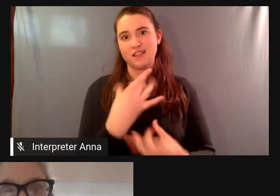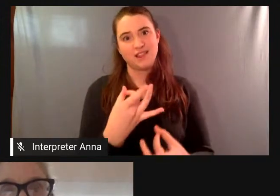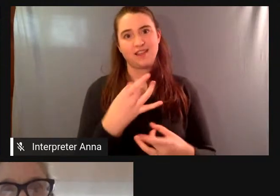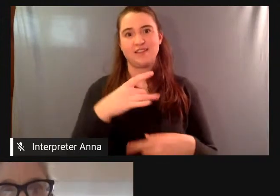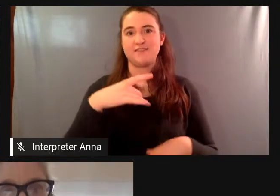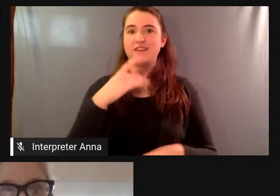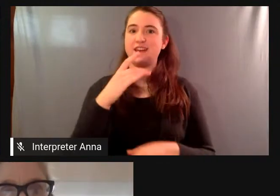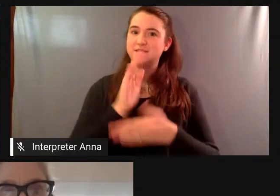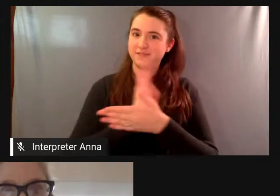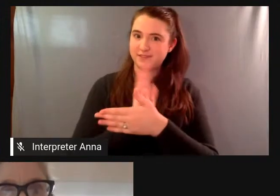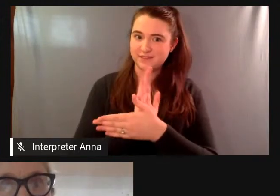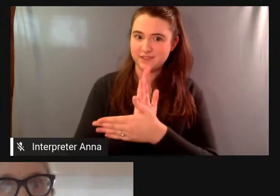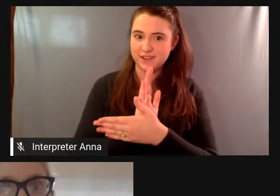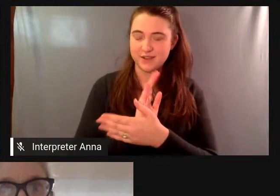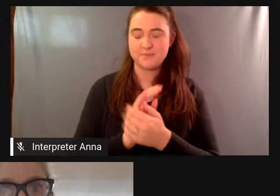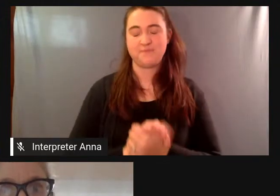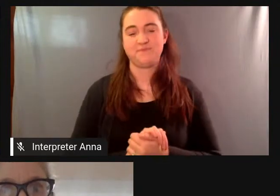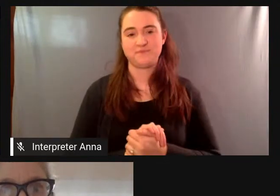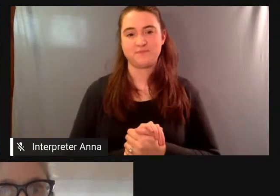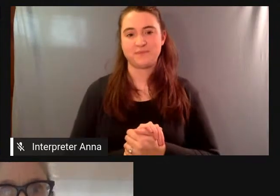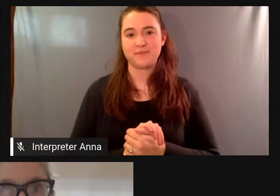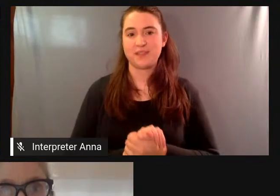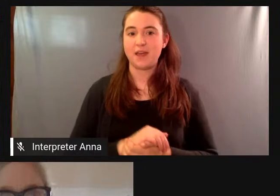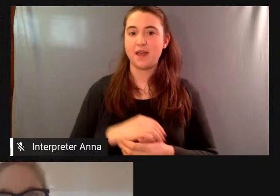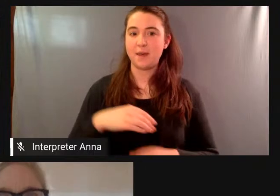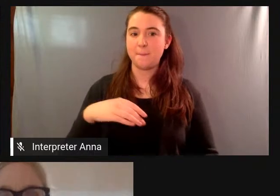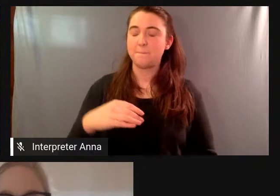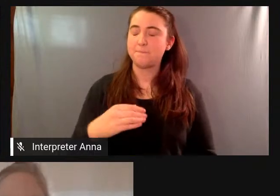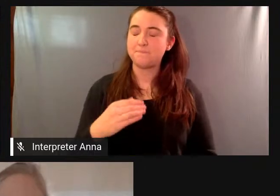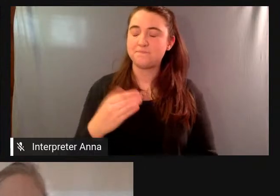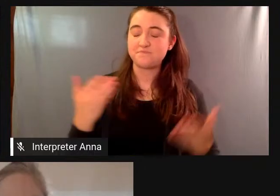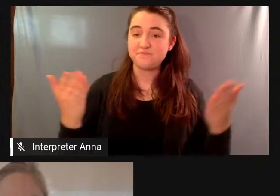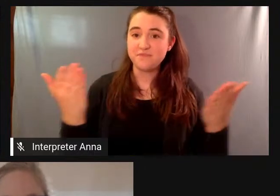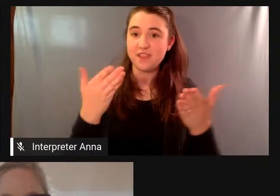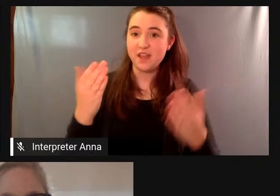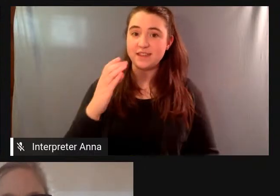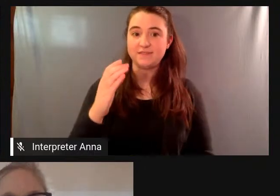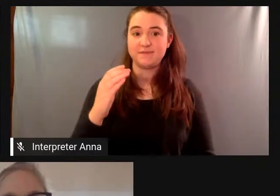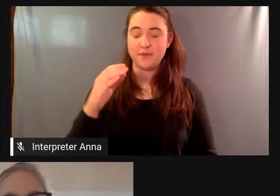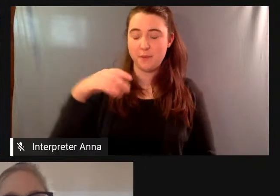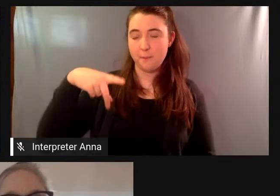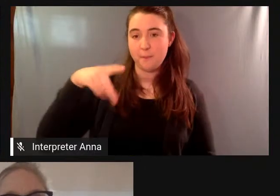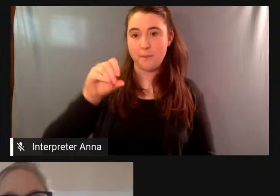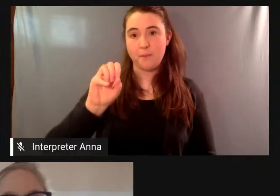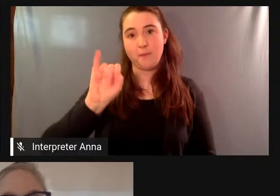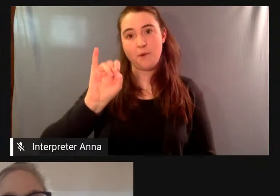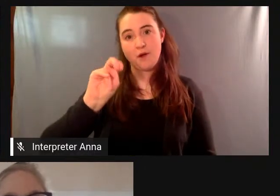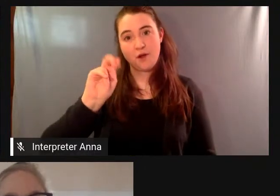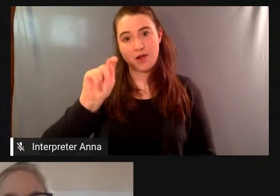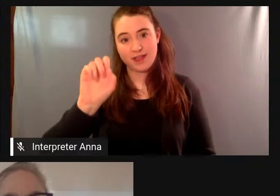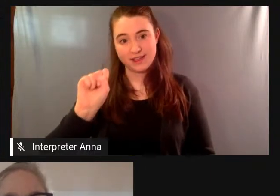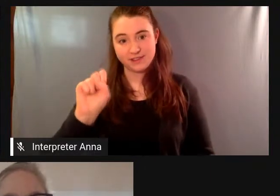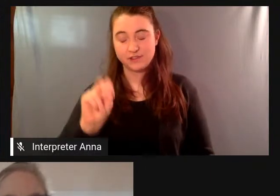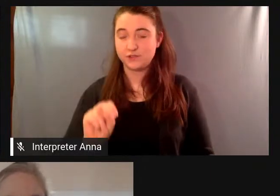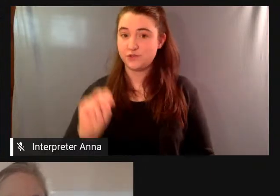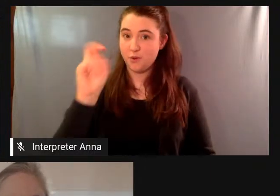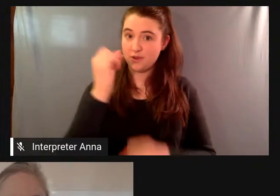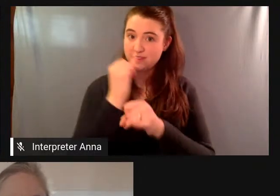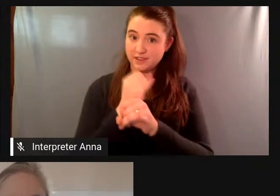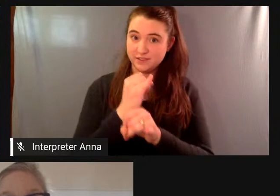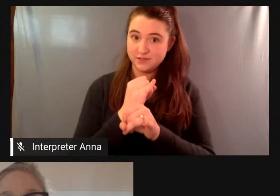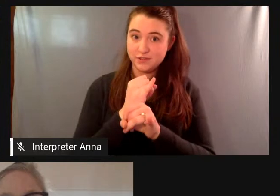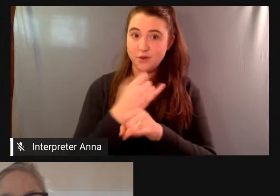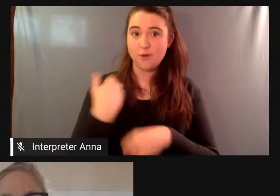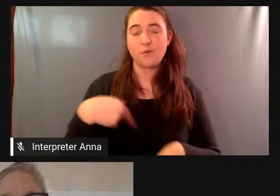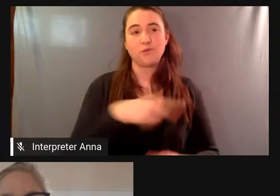sip and points north have been built on experiences our documentary festival has been around for 16 years and during that time we've screened thousands of documentary films